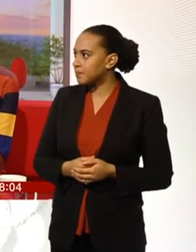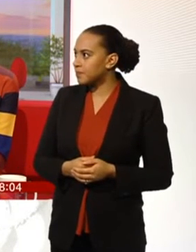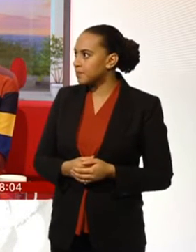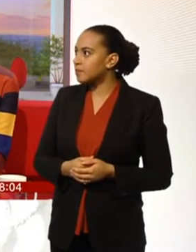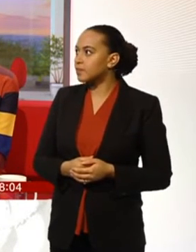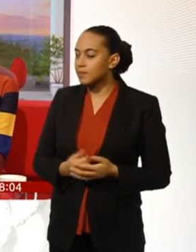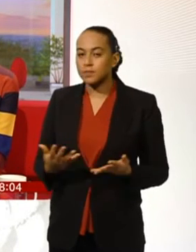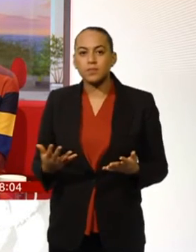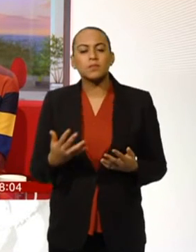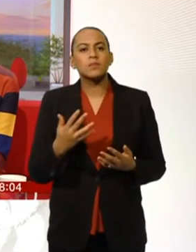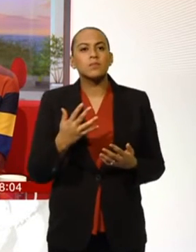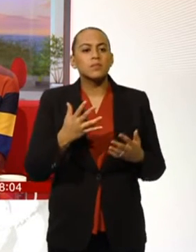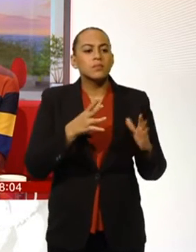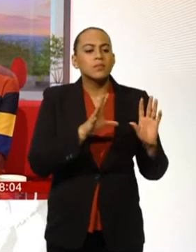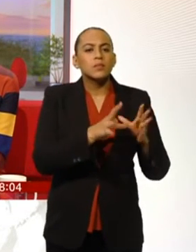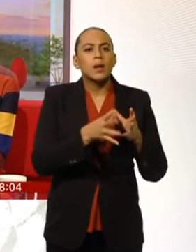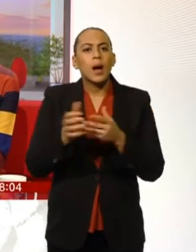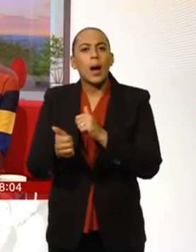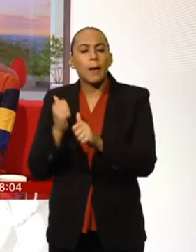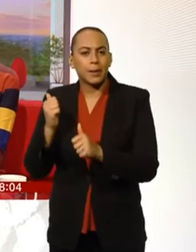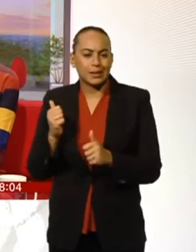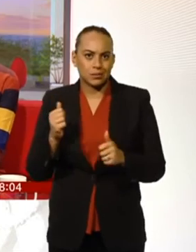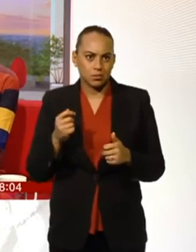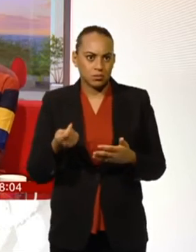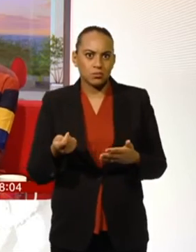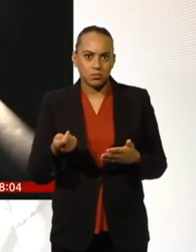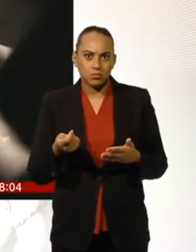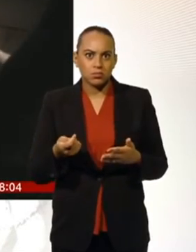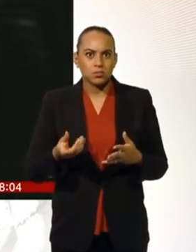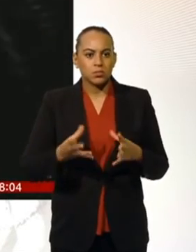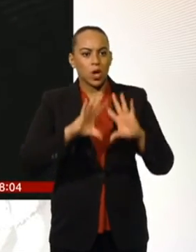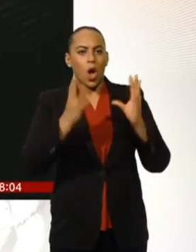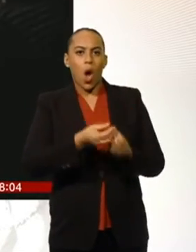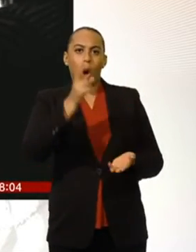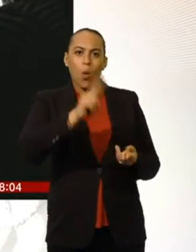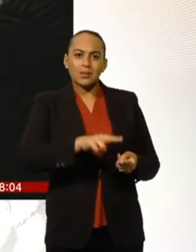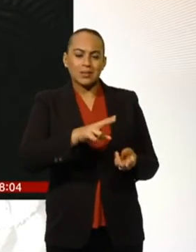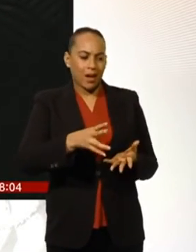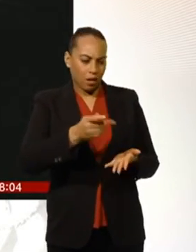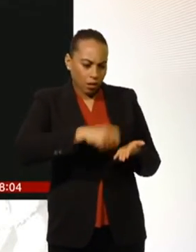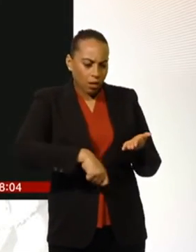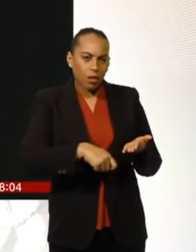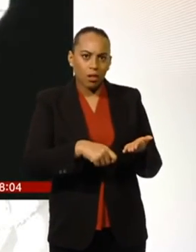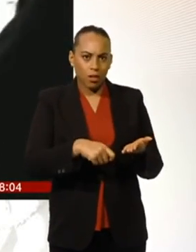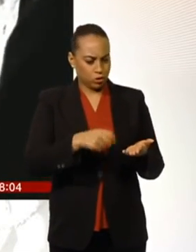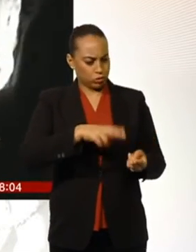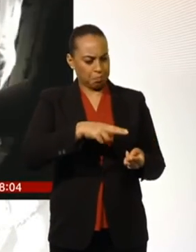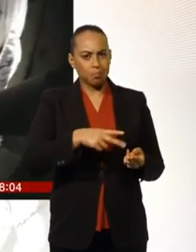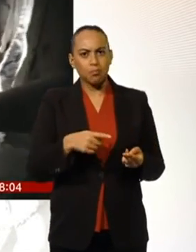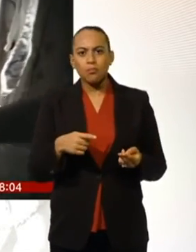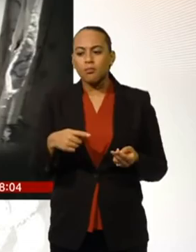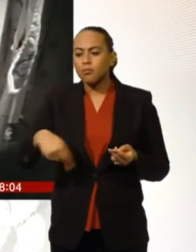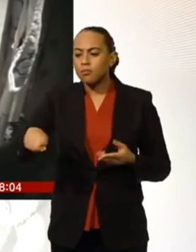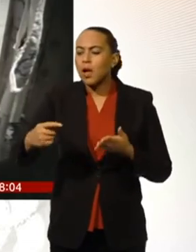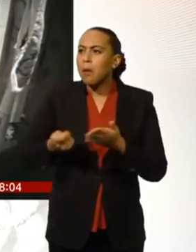household bills, according to a study by the market information company ICIS. Yesterday, the Prime Minister said domestic energy prices were not